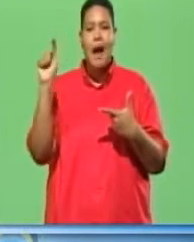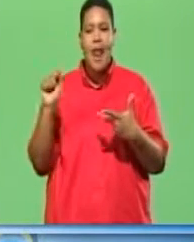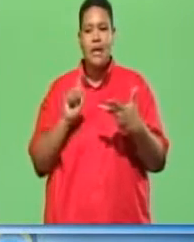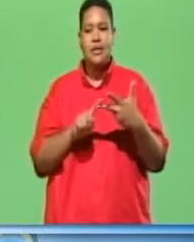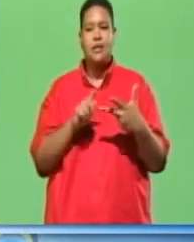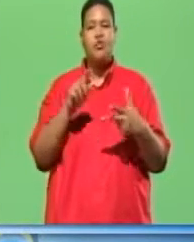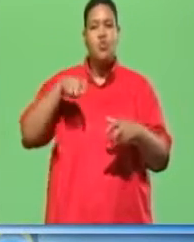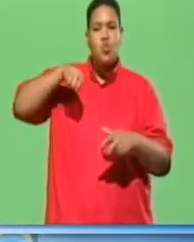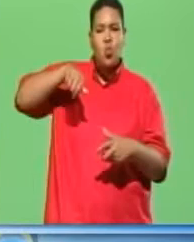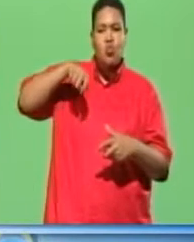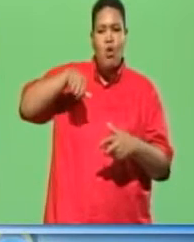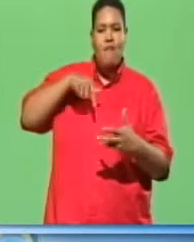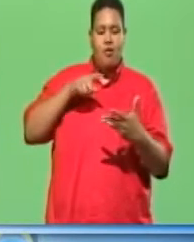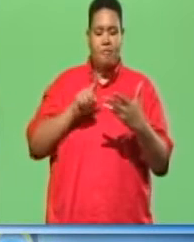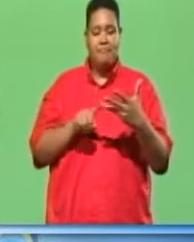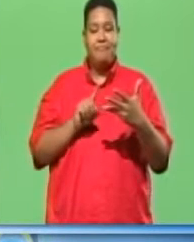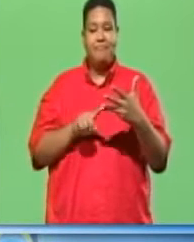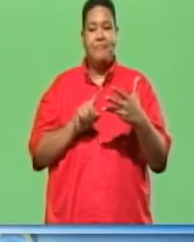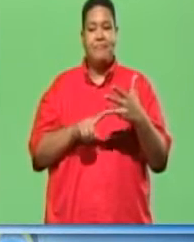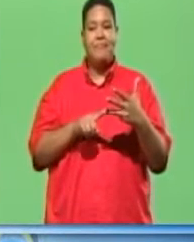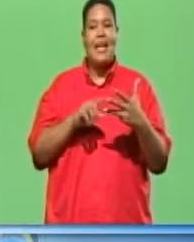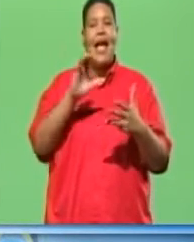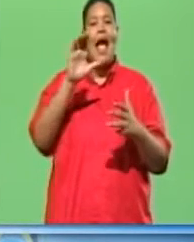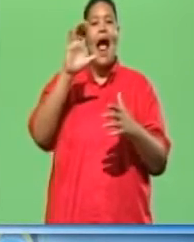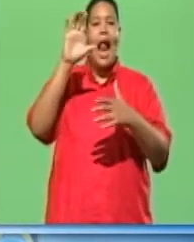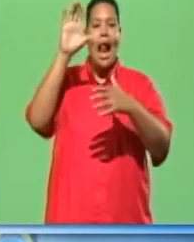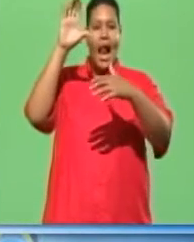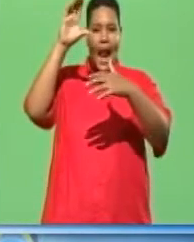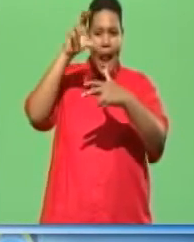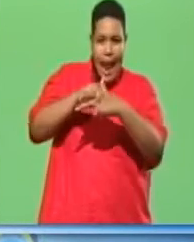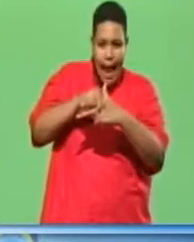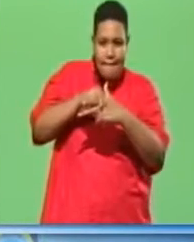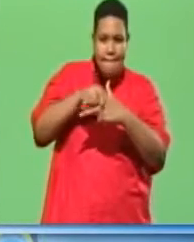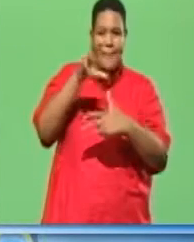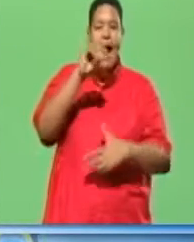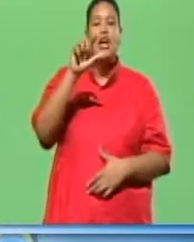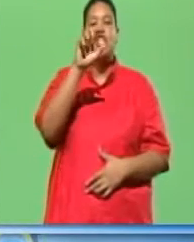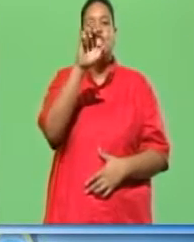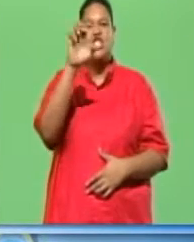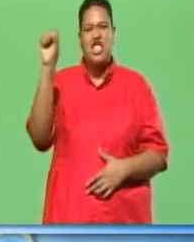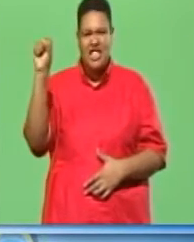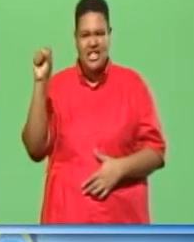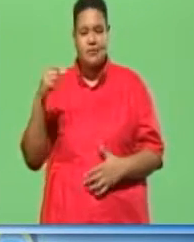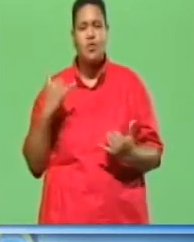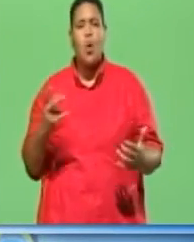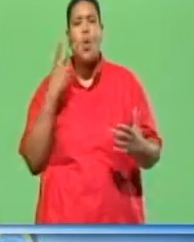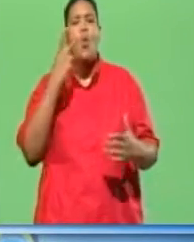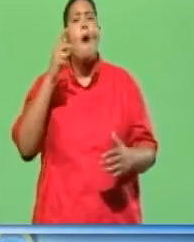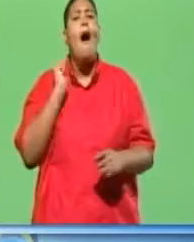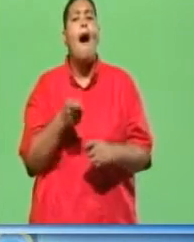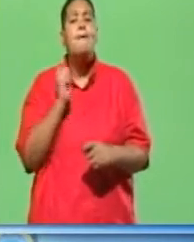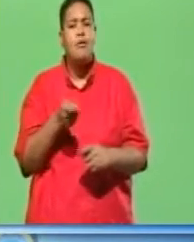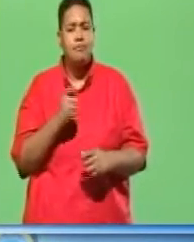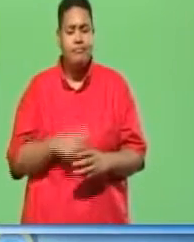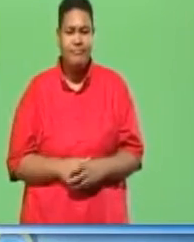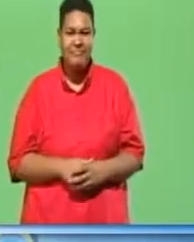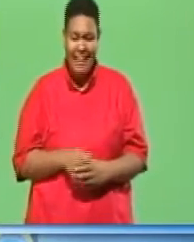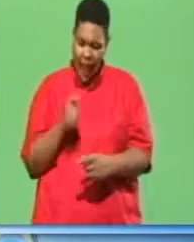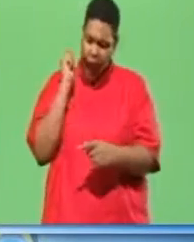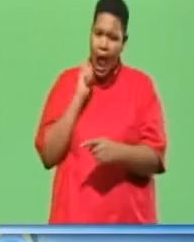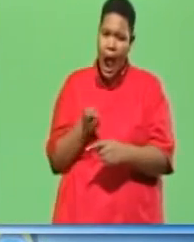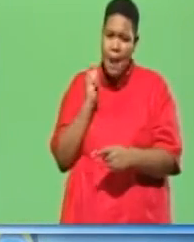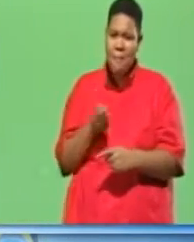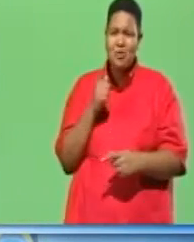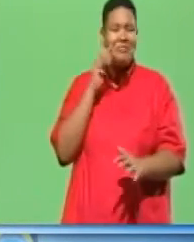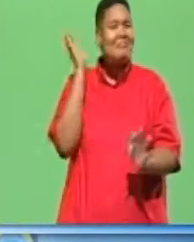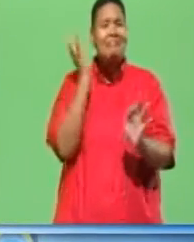3. Screwdrivers, 4. Clamps and G's. Now let us look at hammers. A hammer is